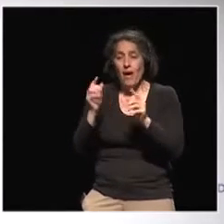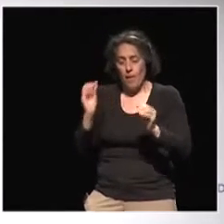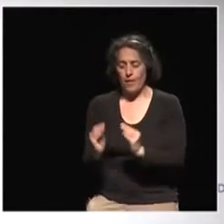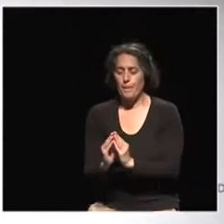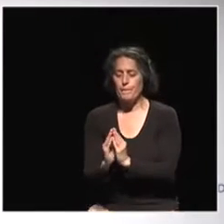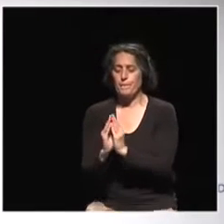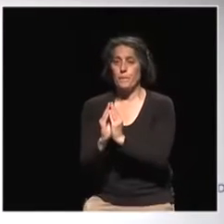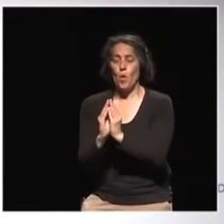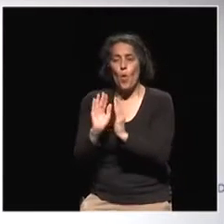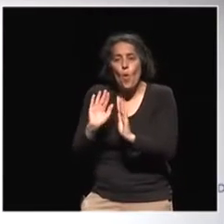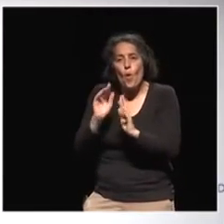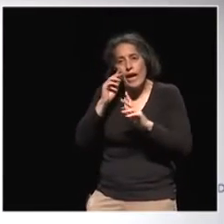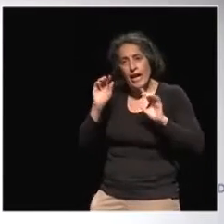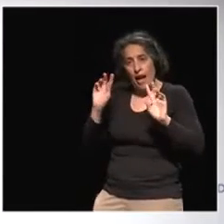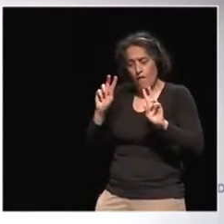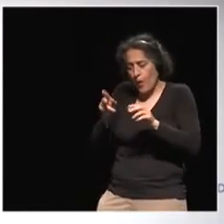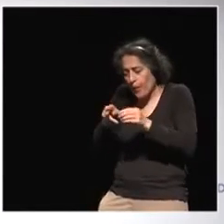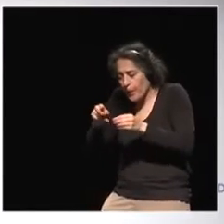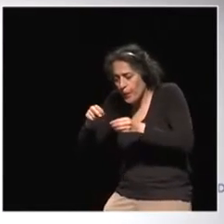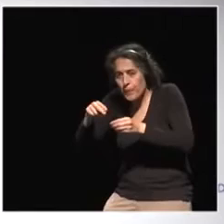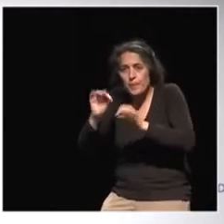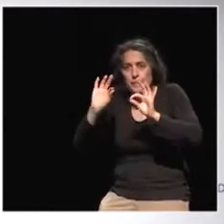and you have to be aware of their thorns.